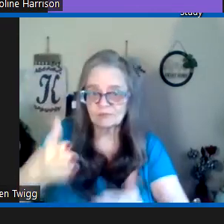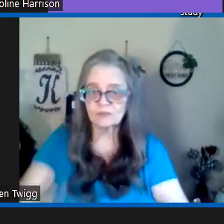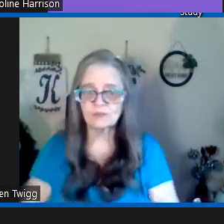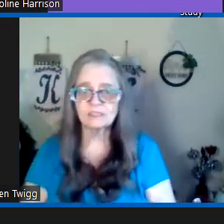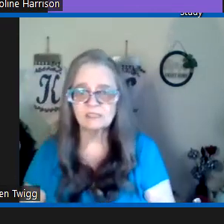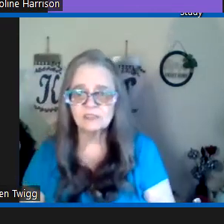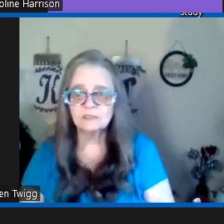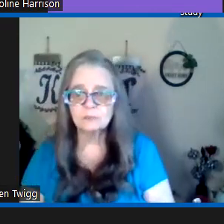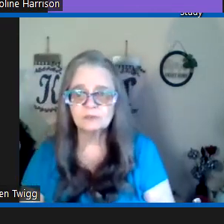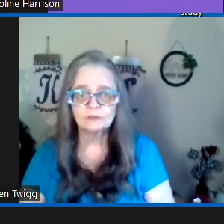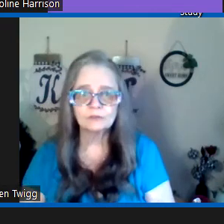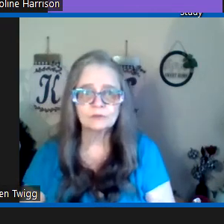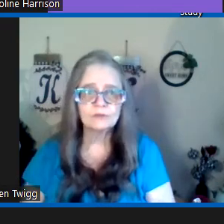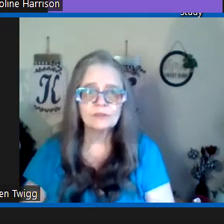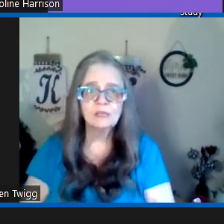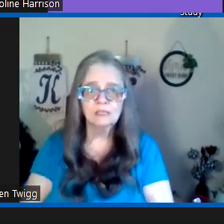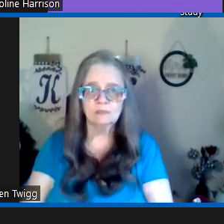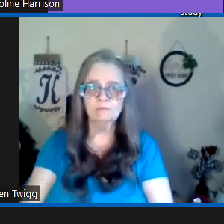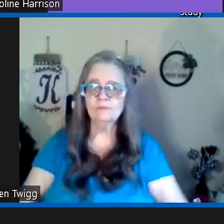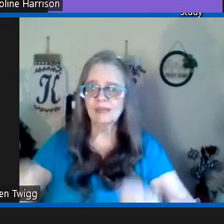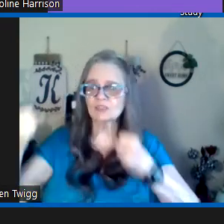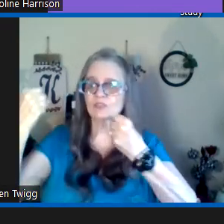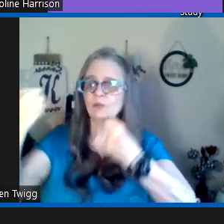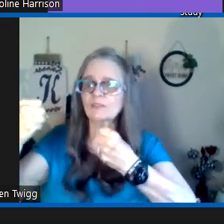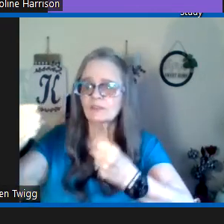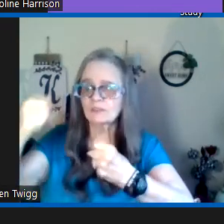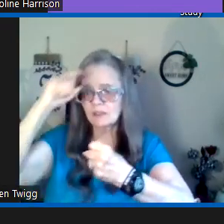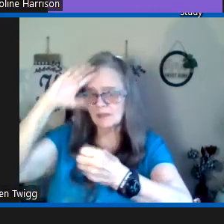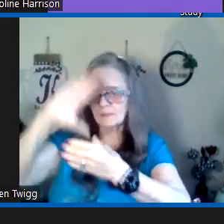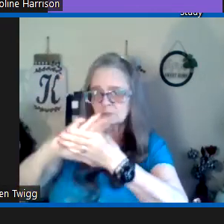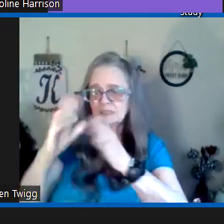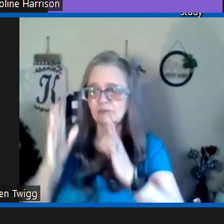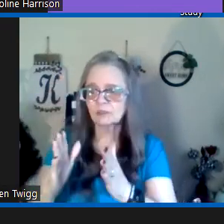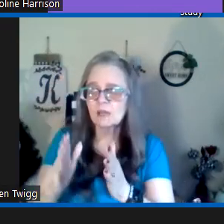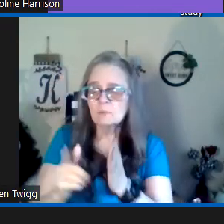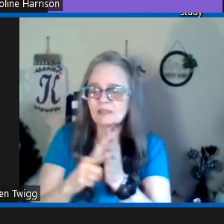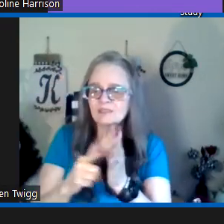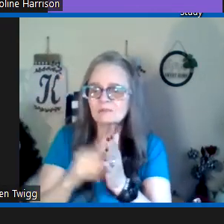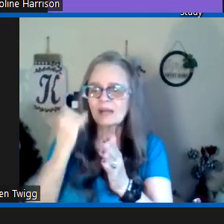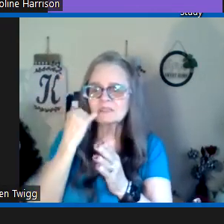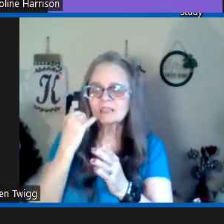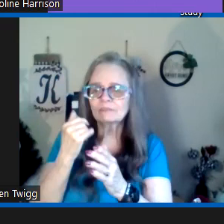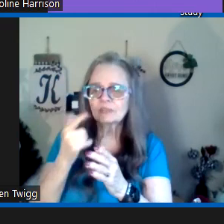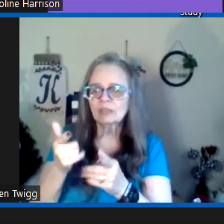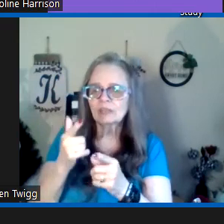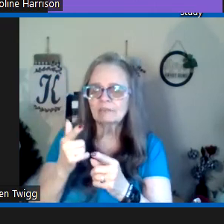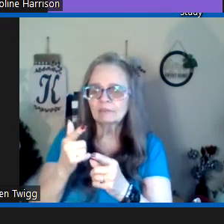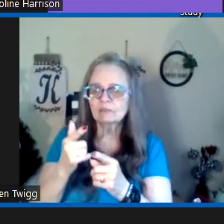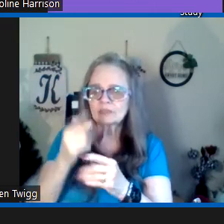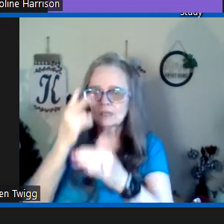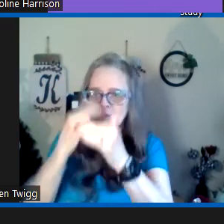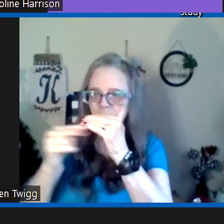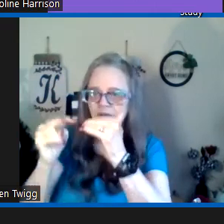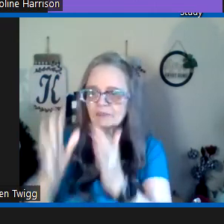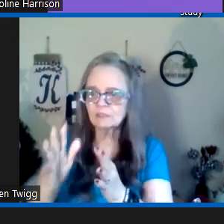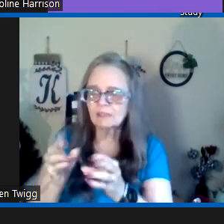so they teach that spiritual truth they strengthen the believer because sometimes if if